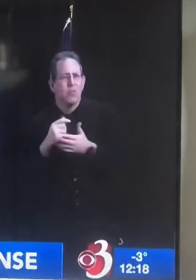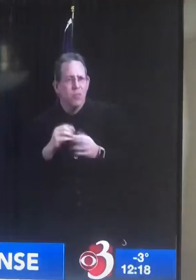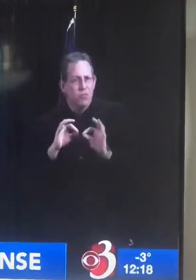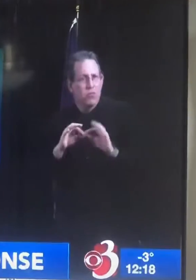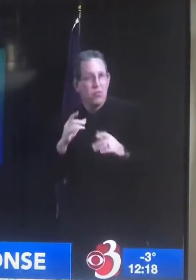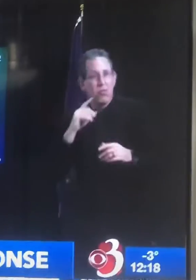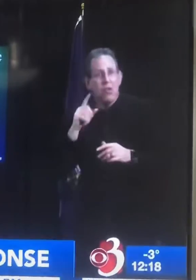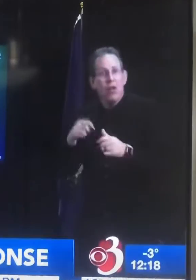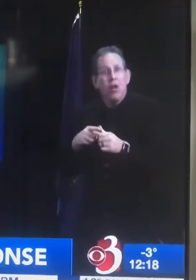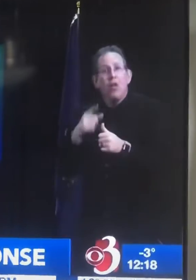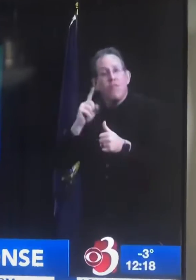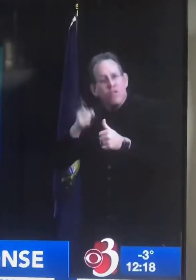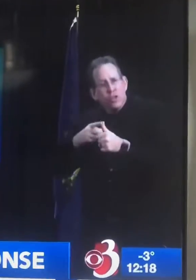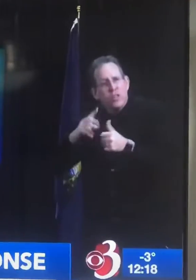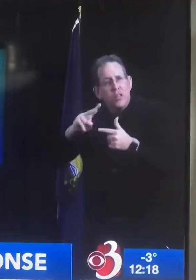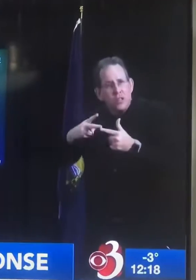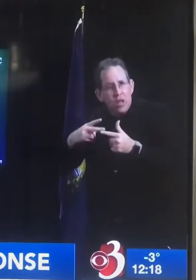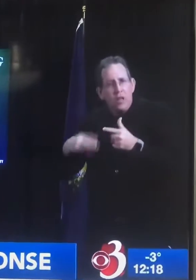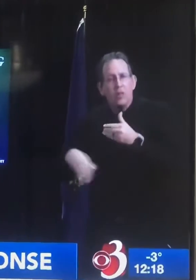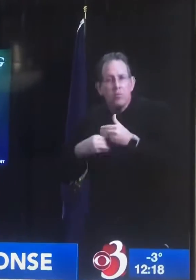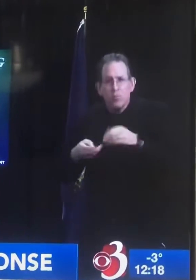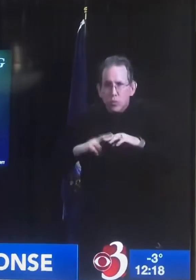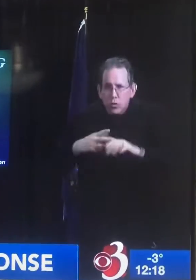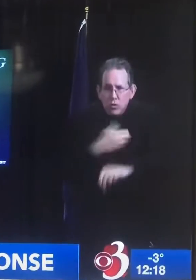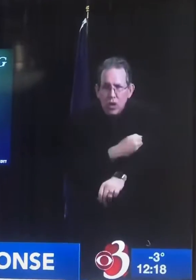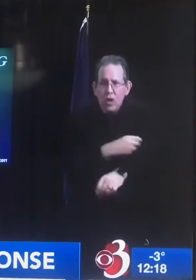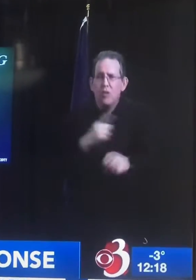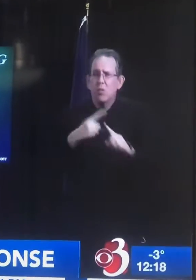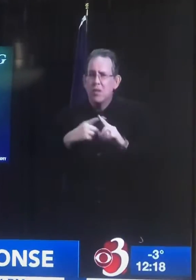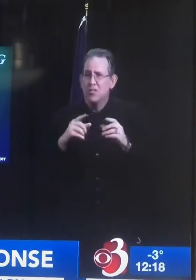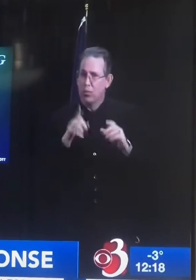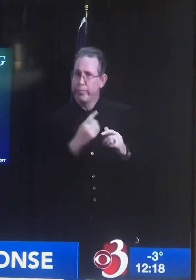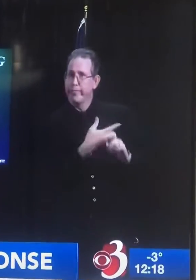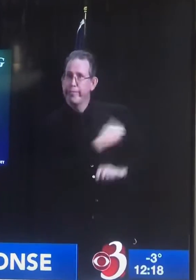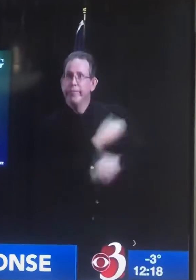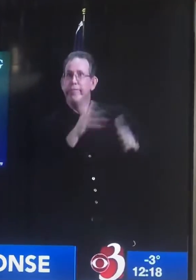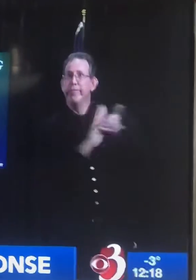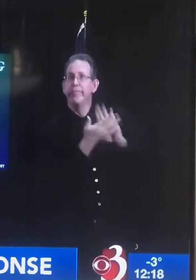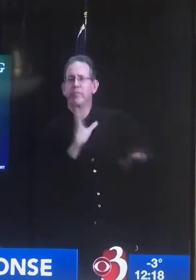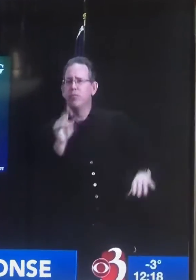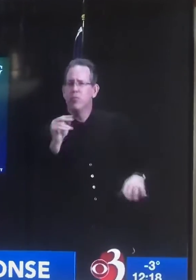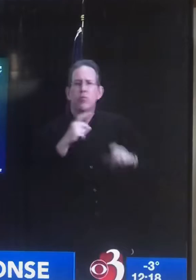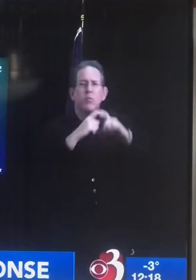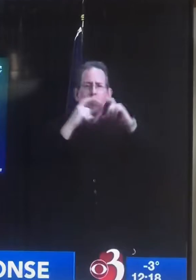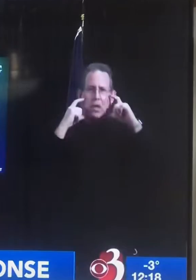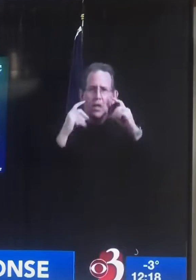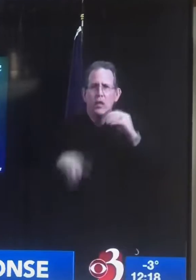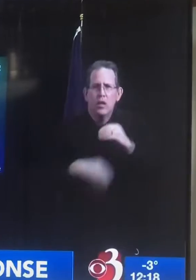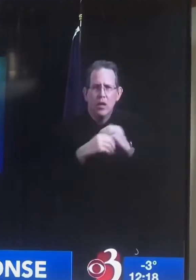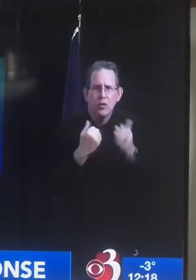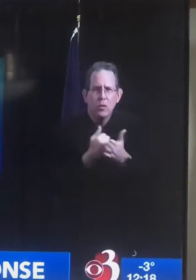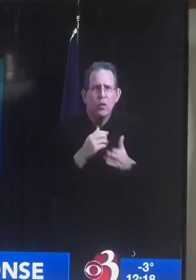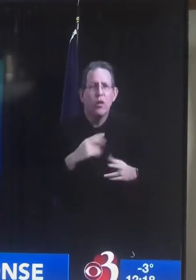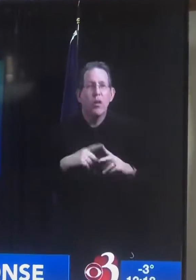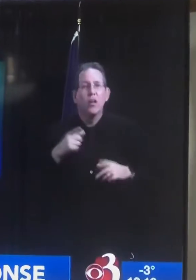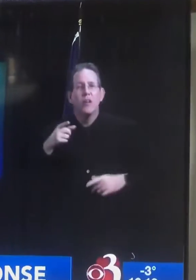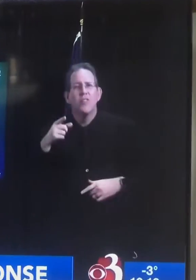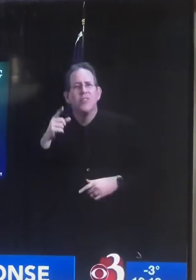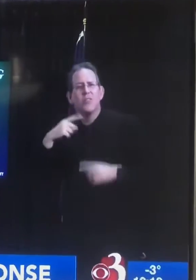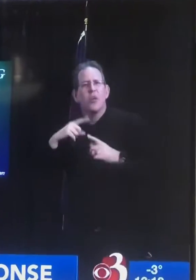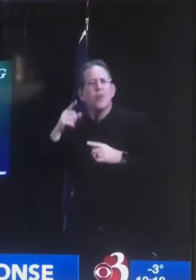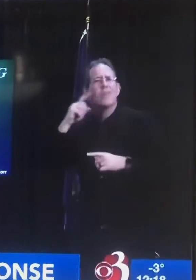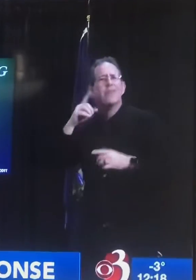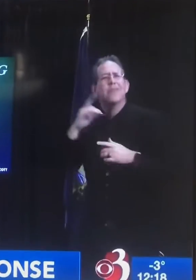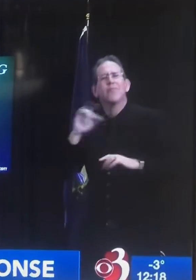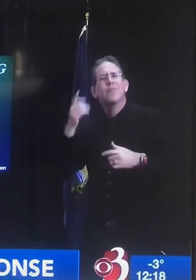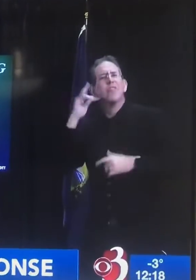stop the spread. You are lying to the American people. With that, I'll turn it over to- I